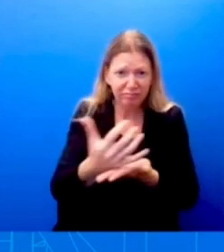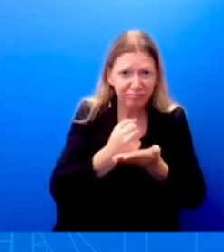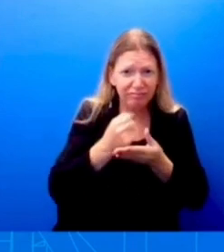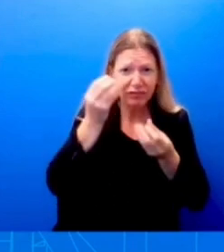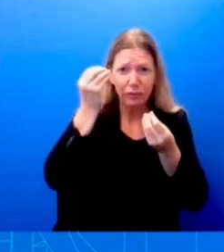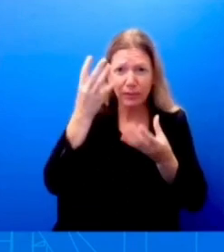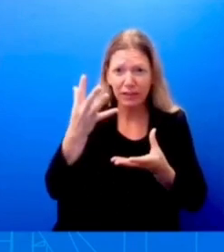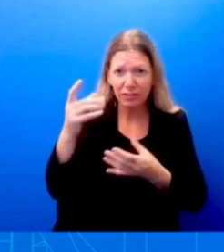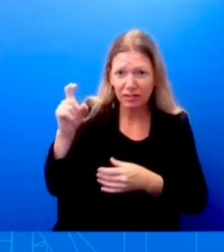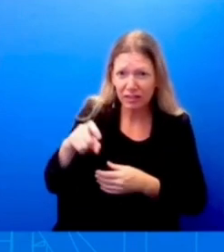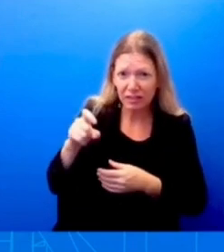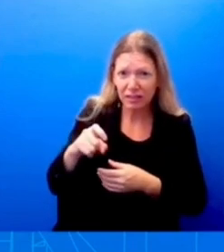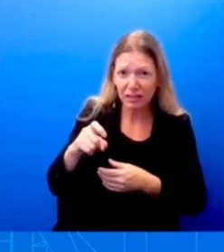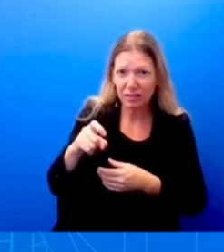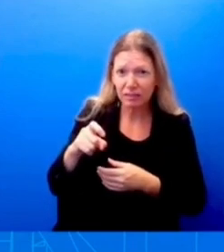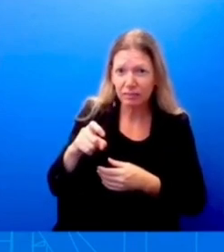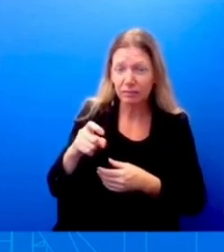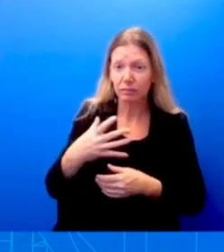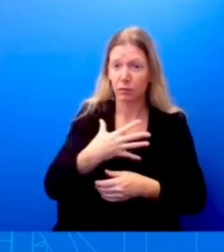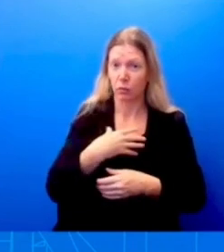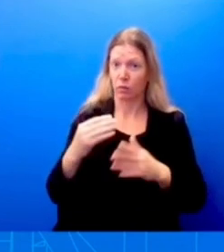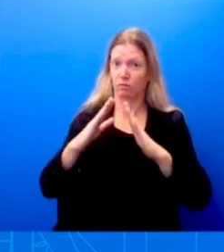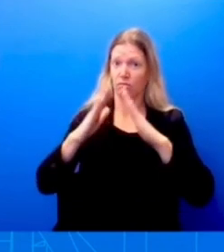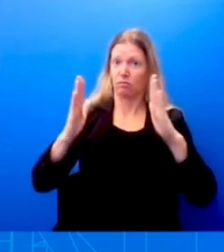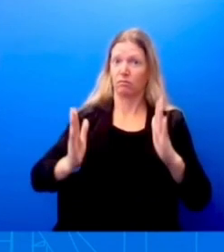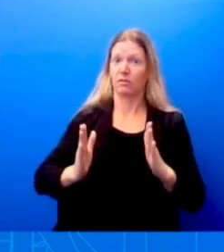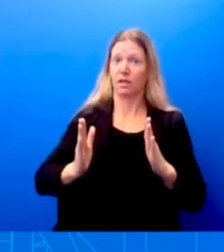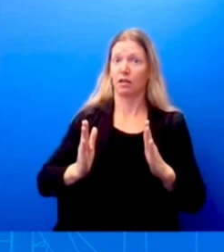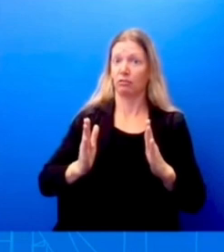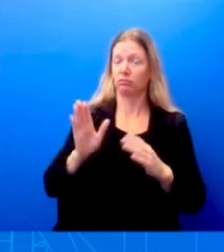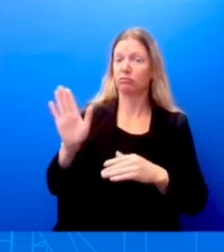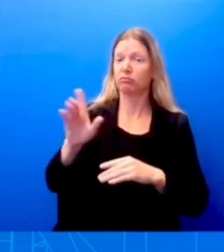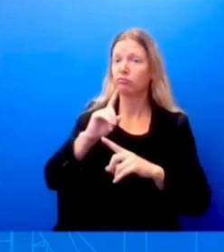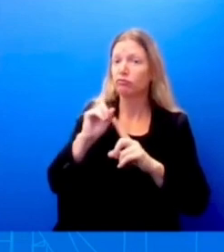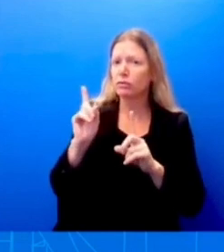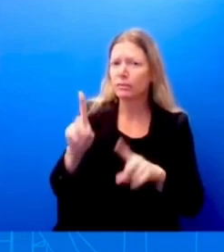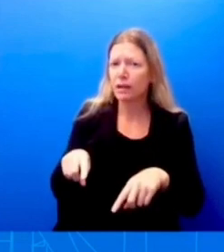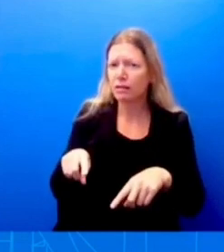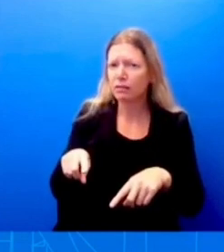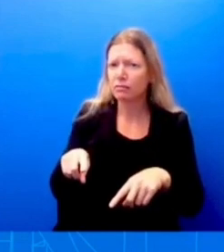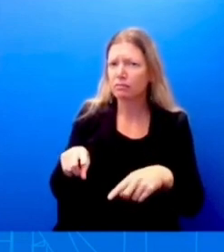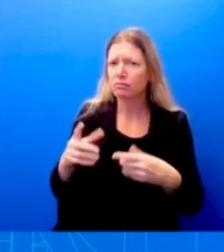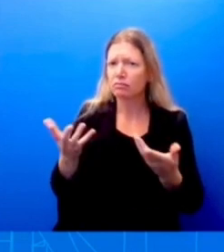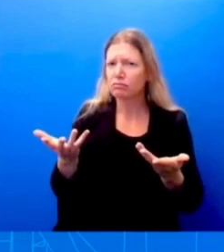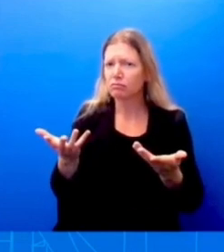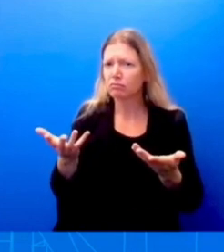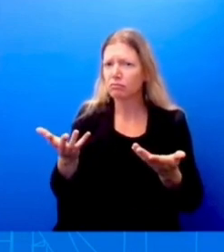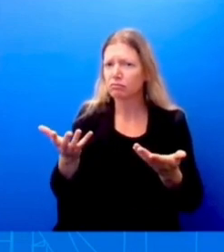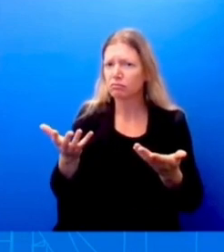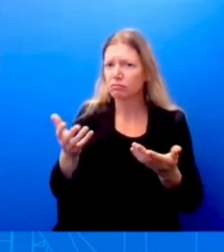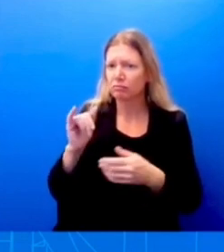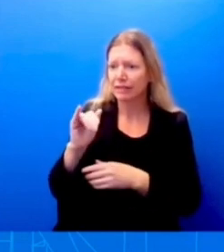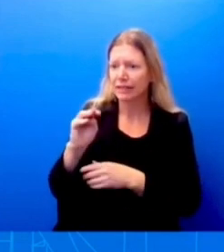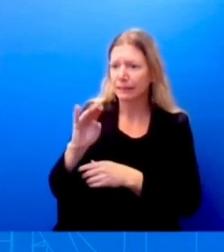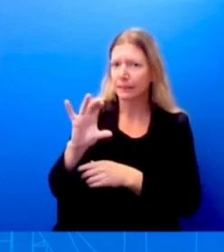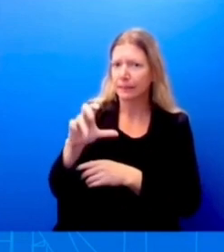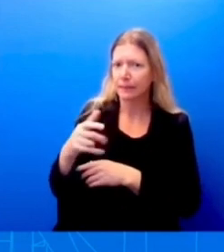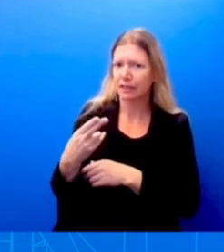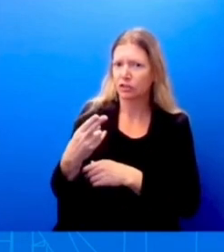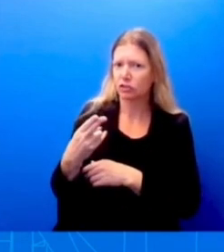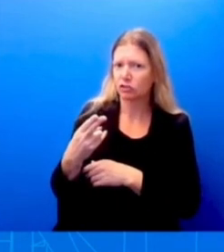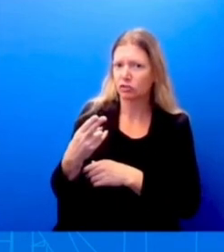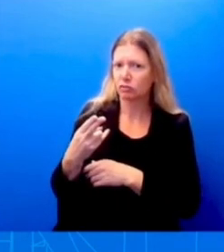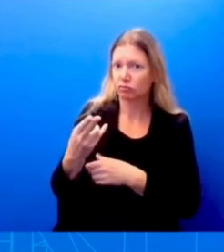response to the apparent march to impeachment by House Republicans? And does it make working within this fall on matters of dollars and cents,